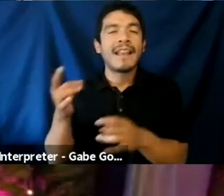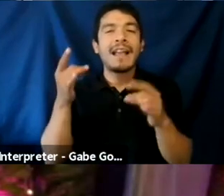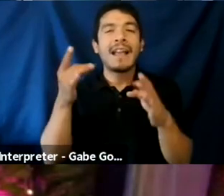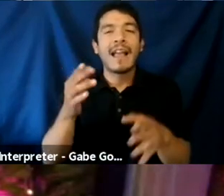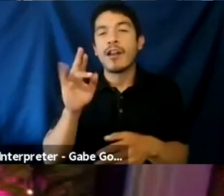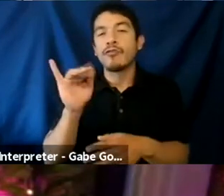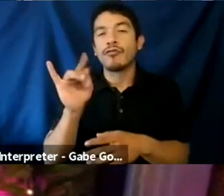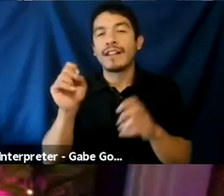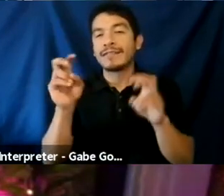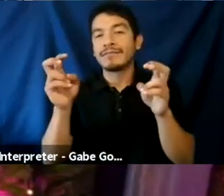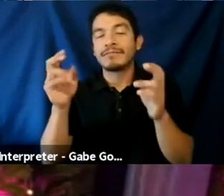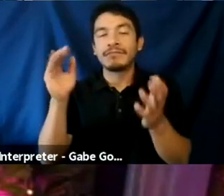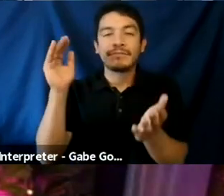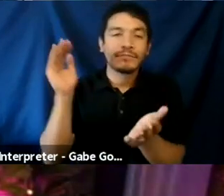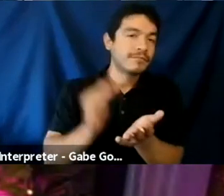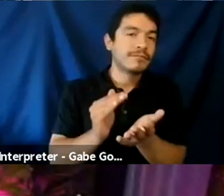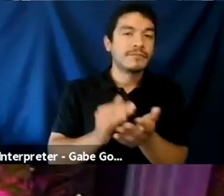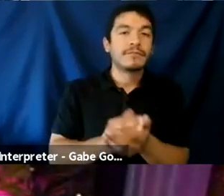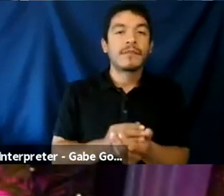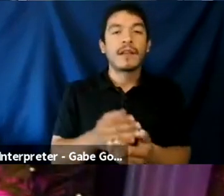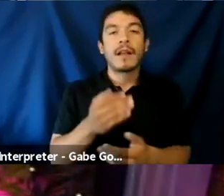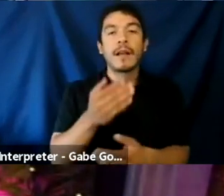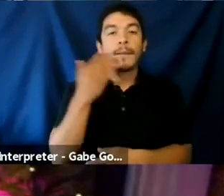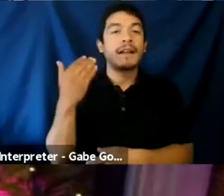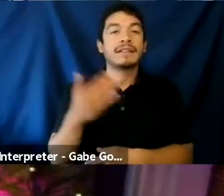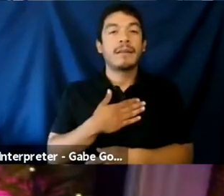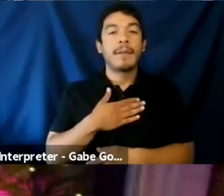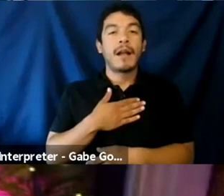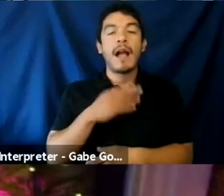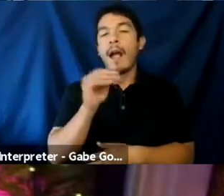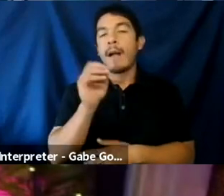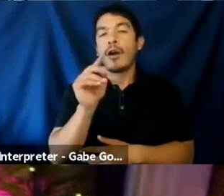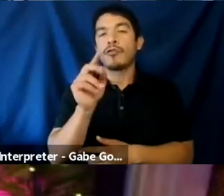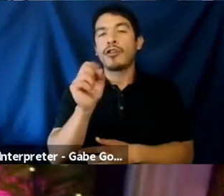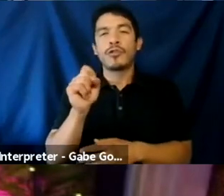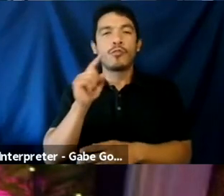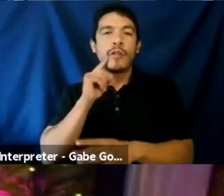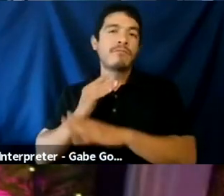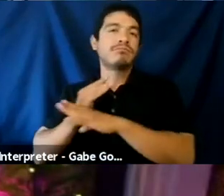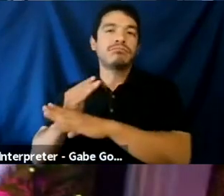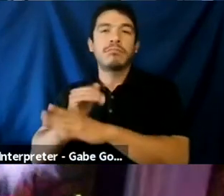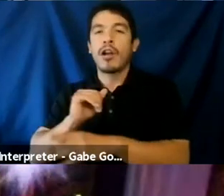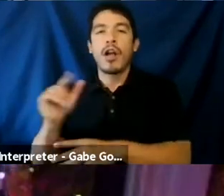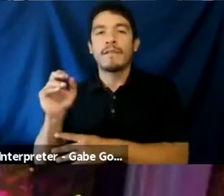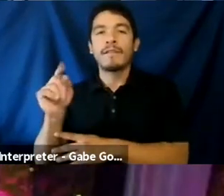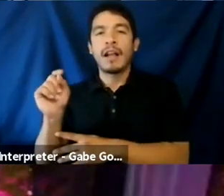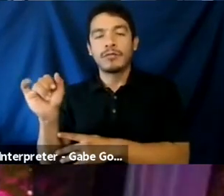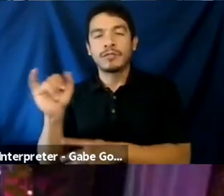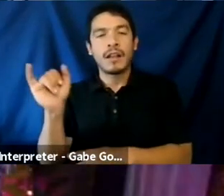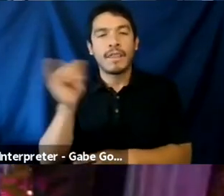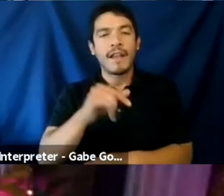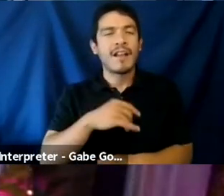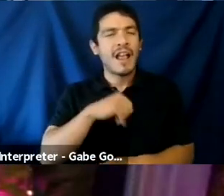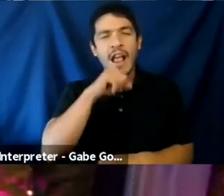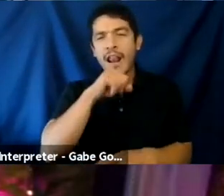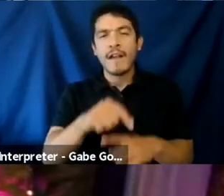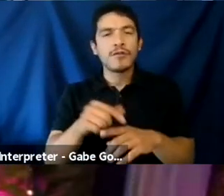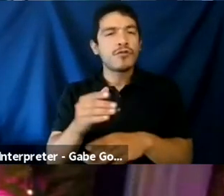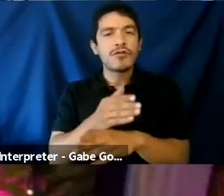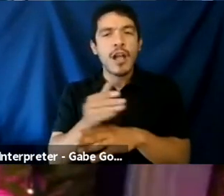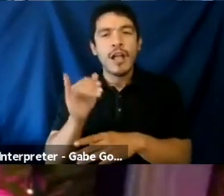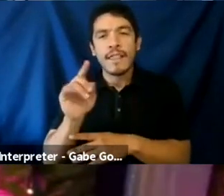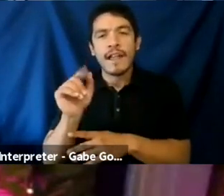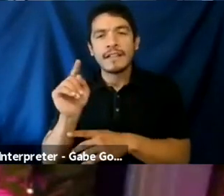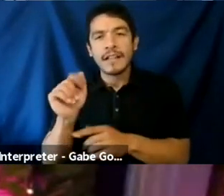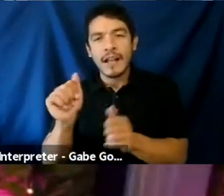my moderators ban all the, you know, the, the accounts like this. And I'm sure that I'd love to share this data with other streamers, you